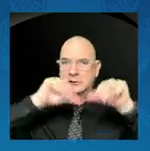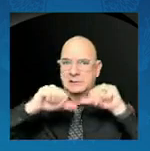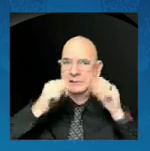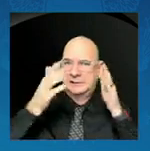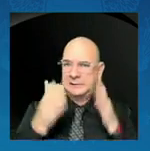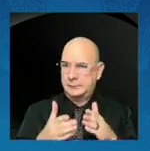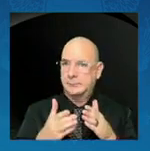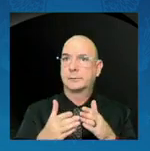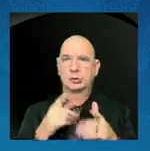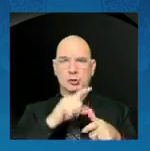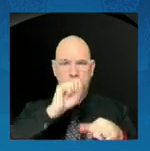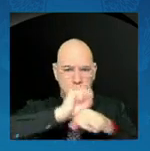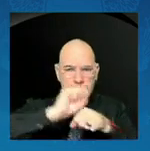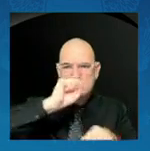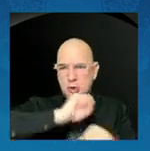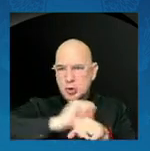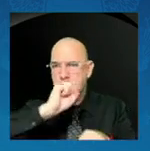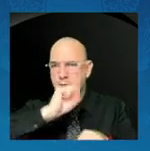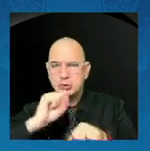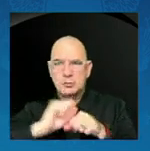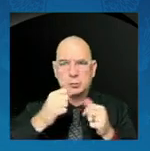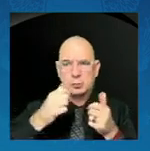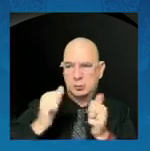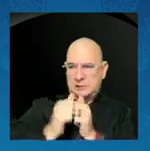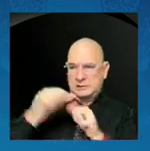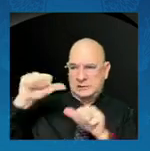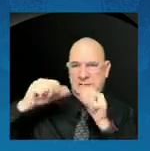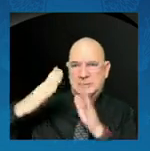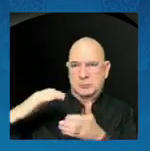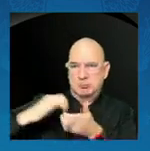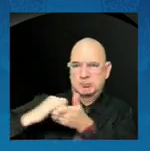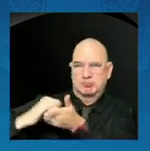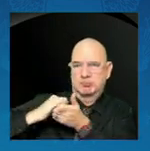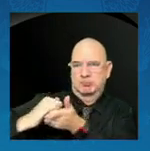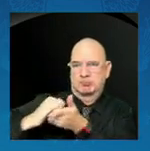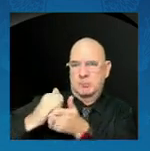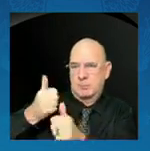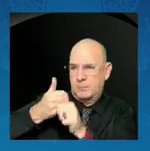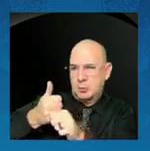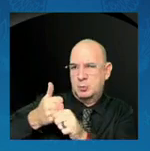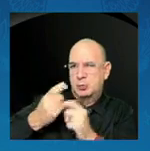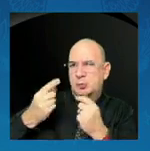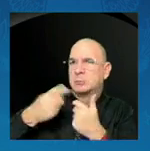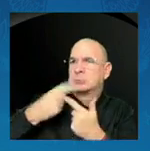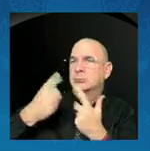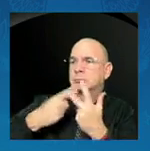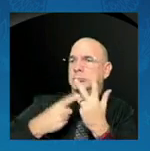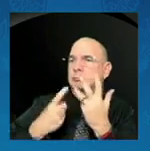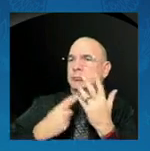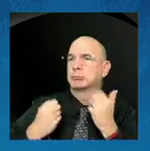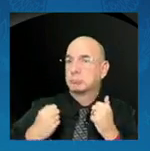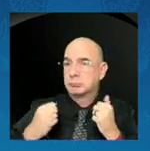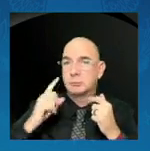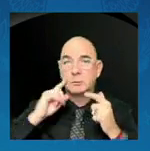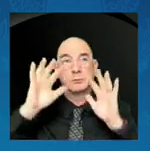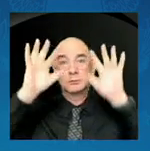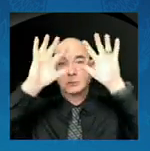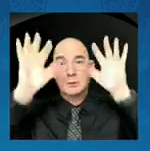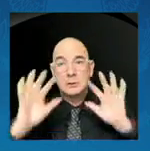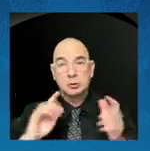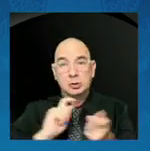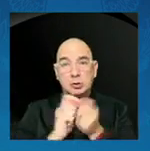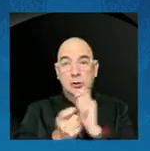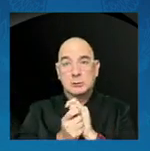atmospheric changes. And I'll tell you something about these students. They are both inspired